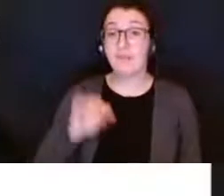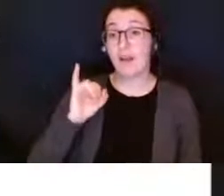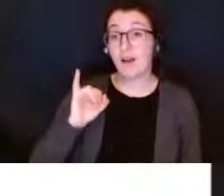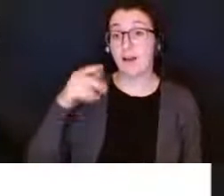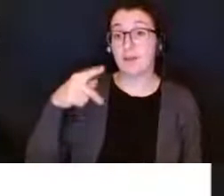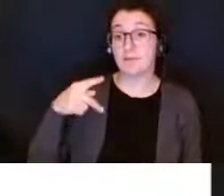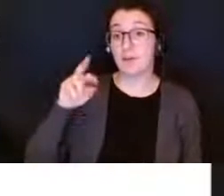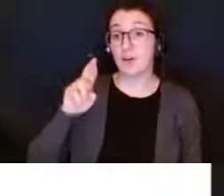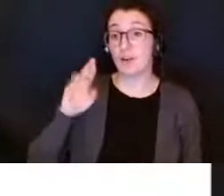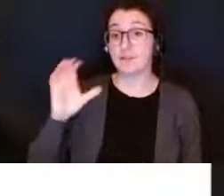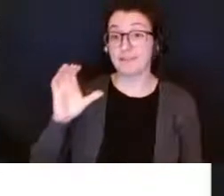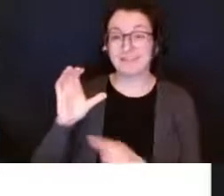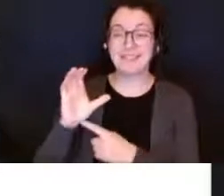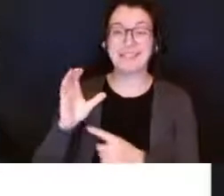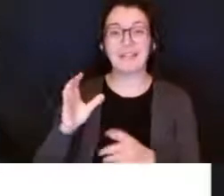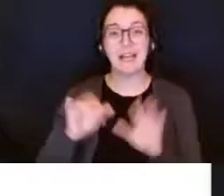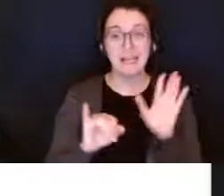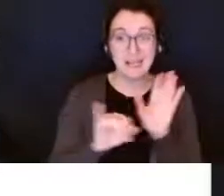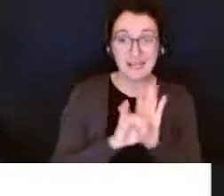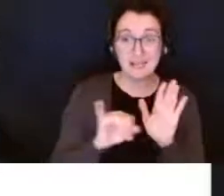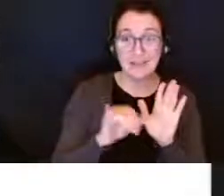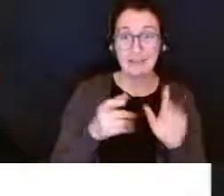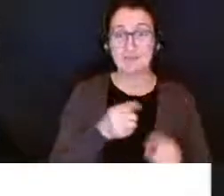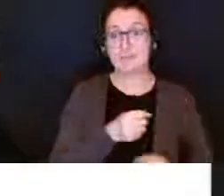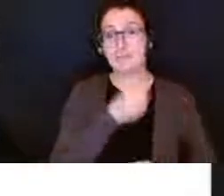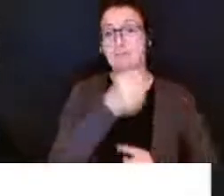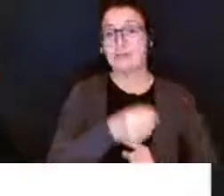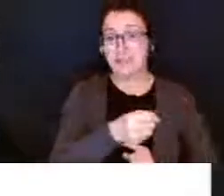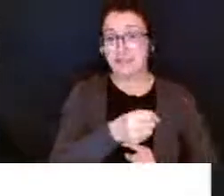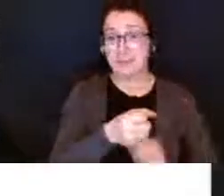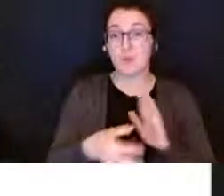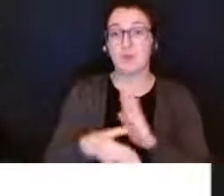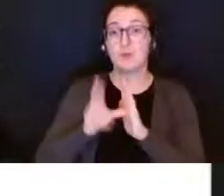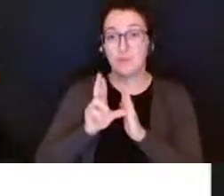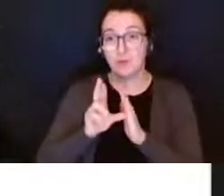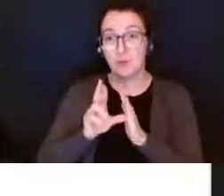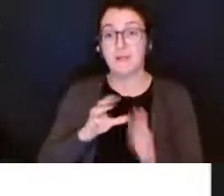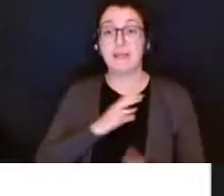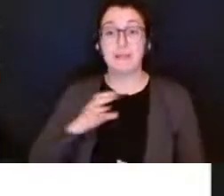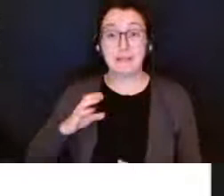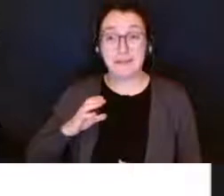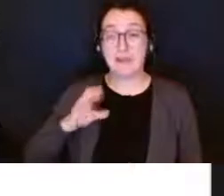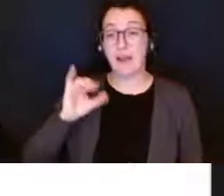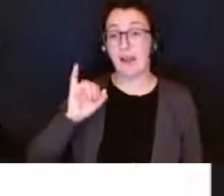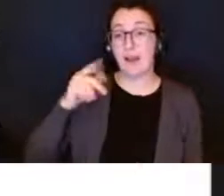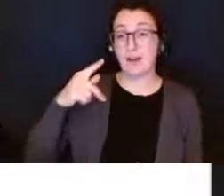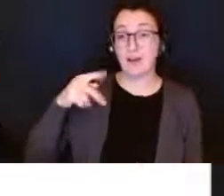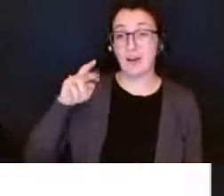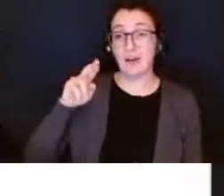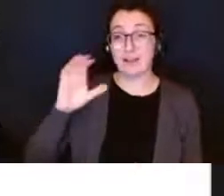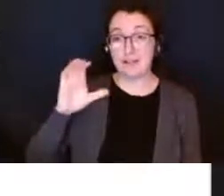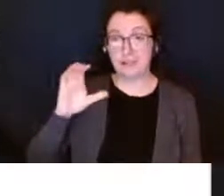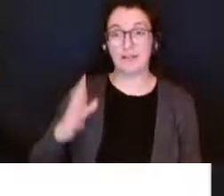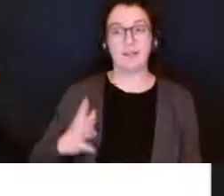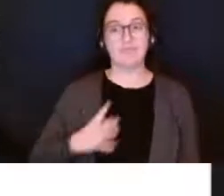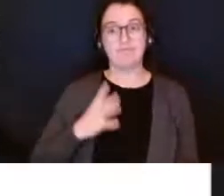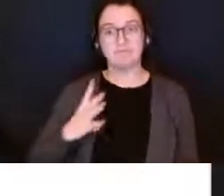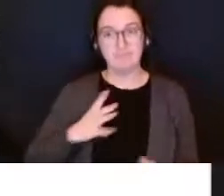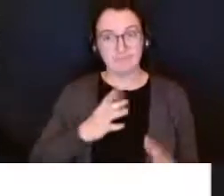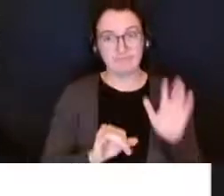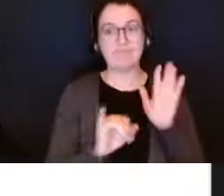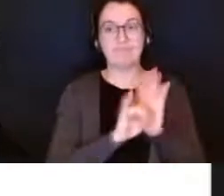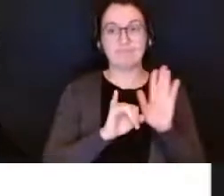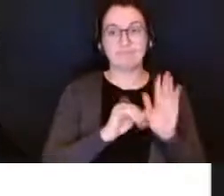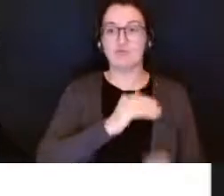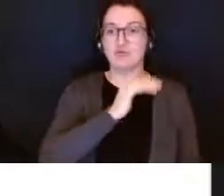is the identification placement and review committee this is the process which formally identifies your child and our board you